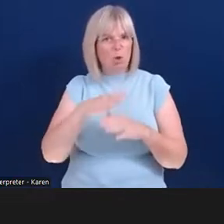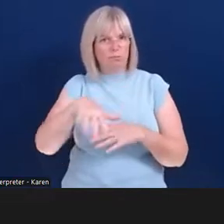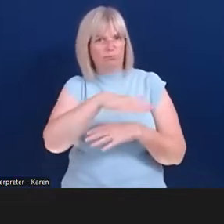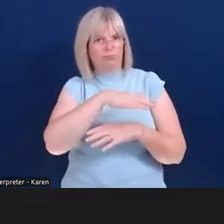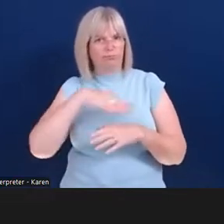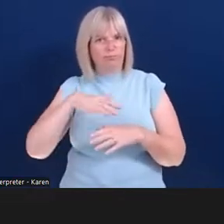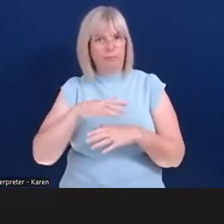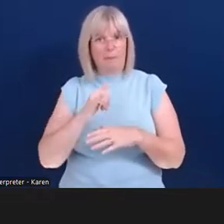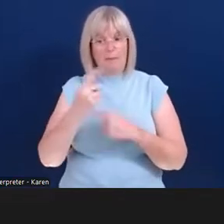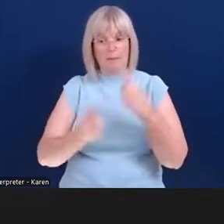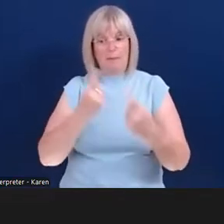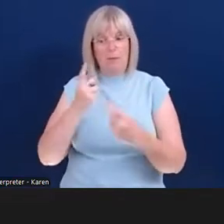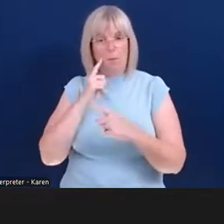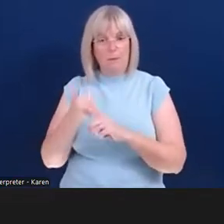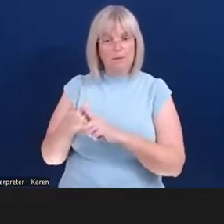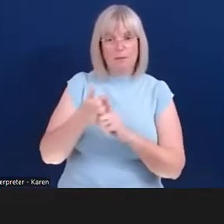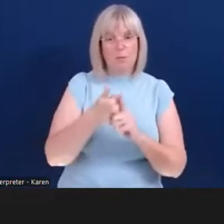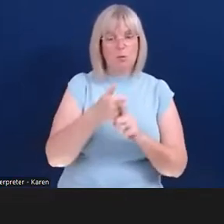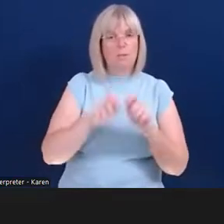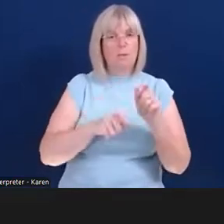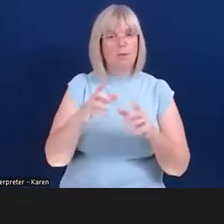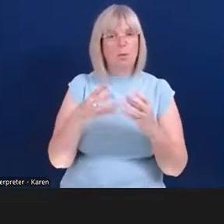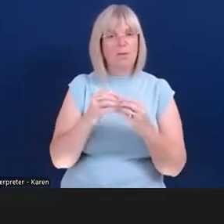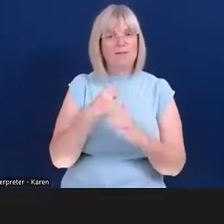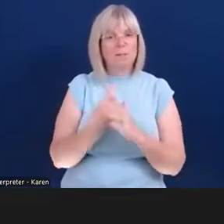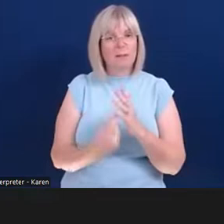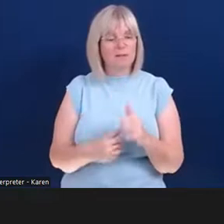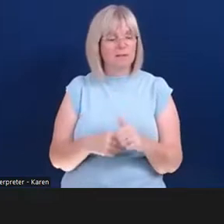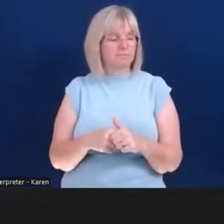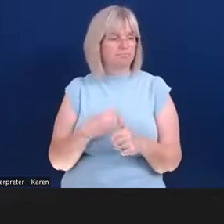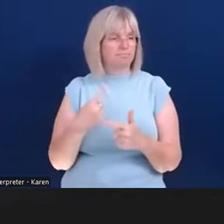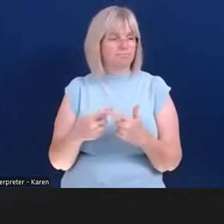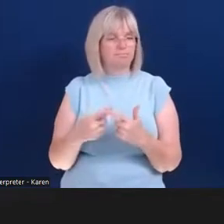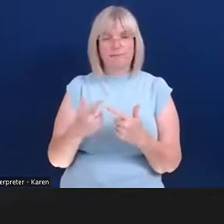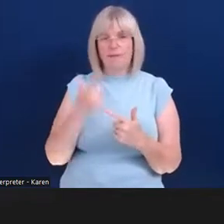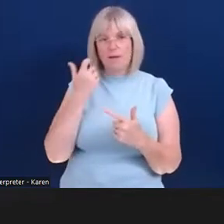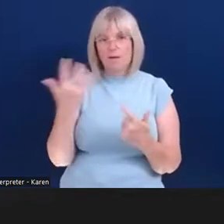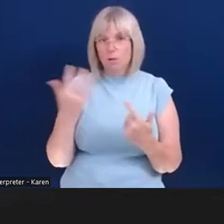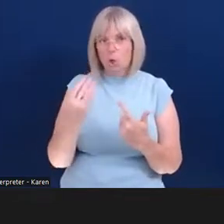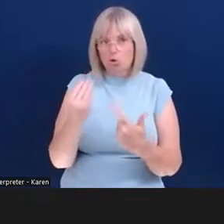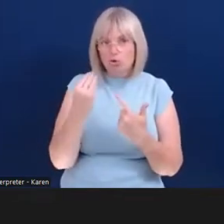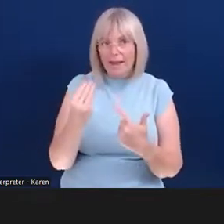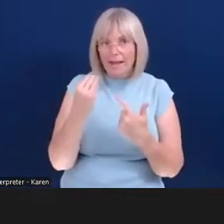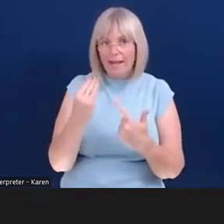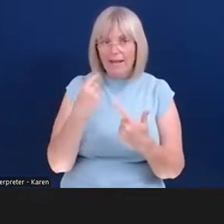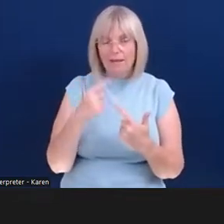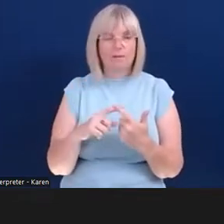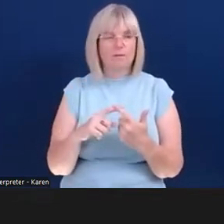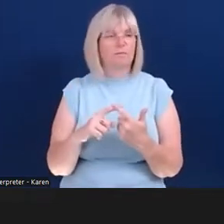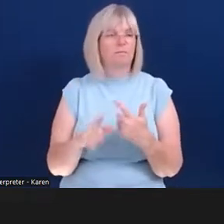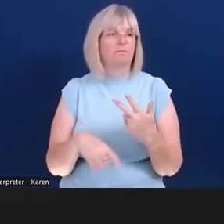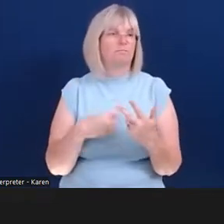people with disabilities. They will enable you to find out different training programmes. They will be able to find out for you different